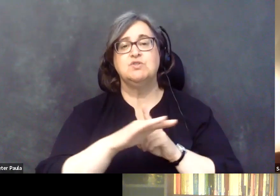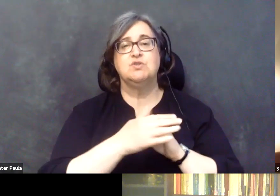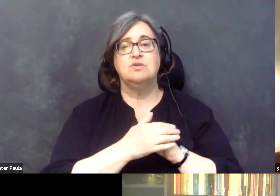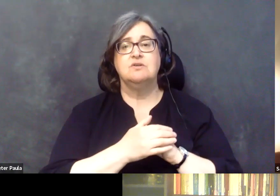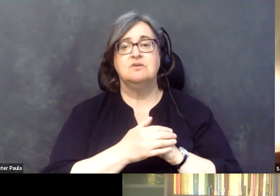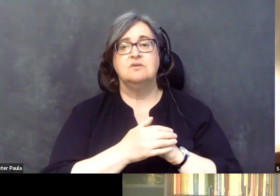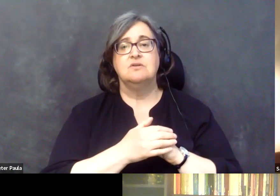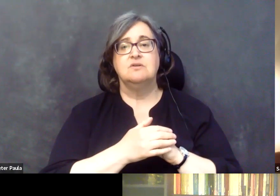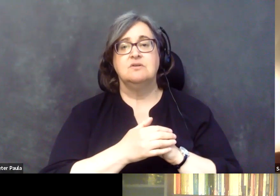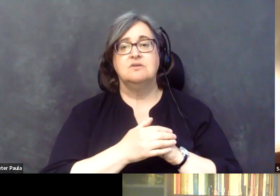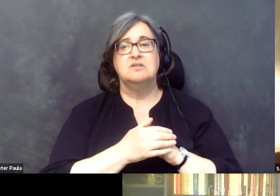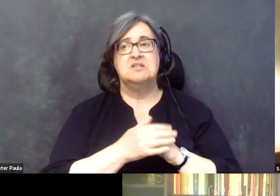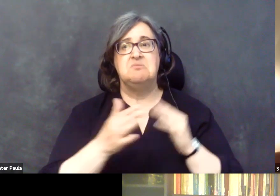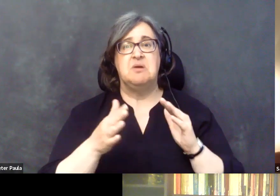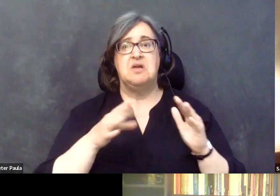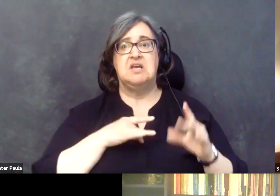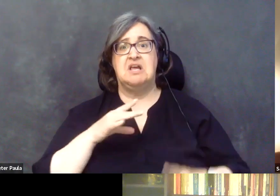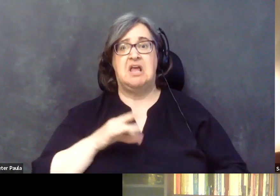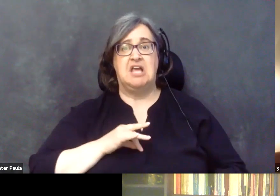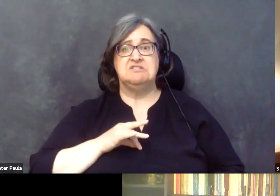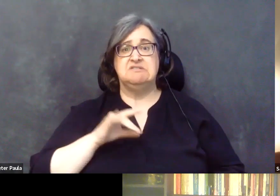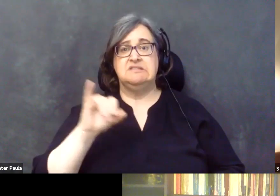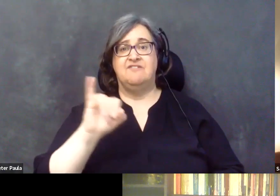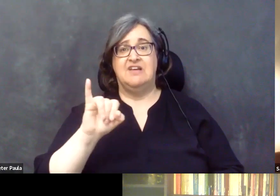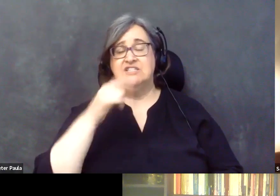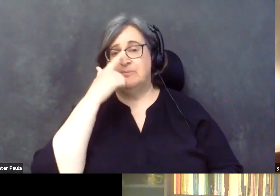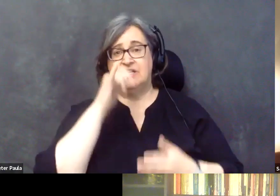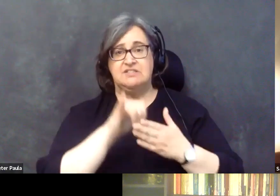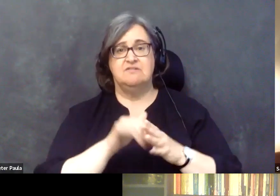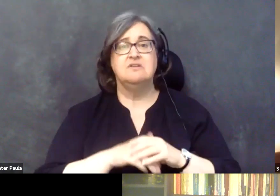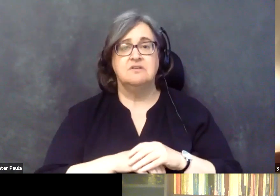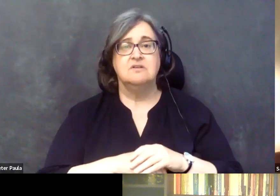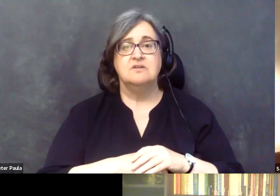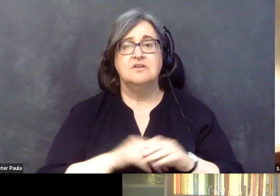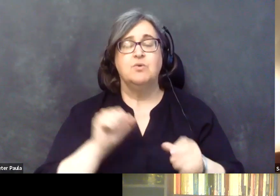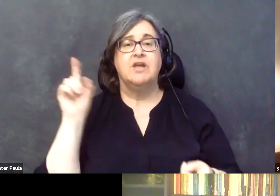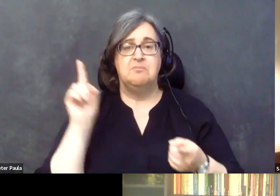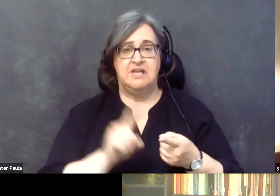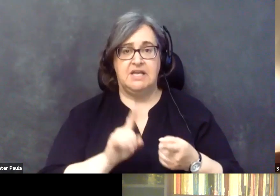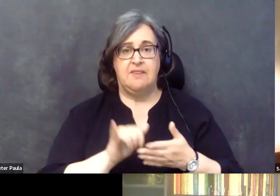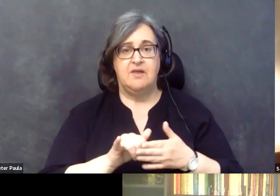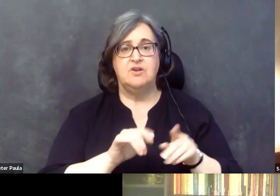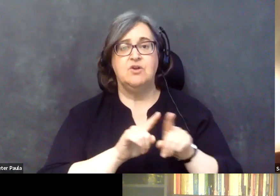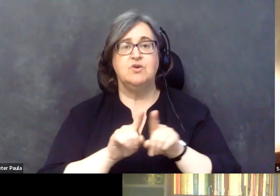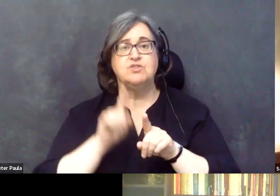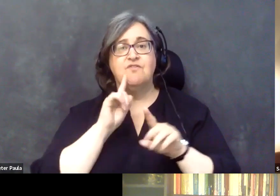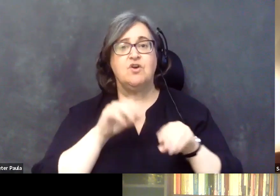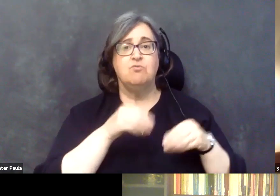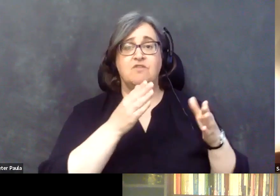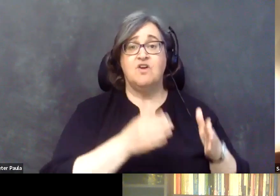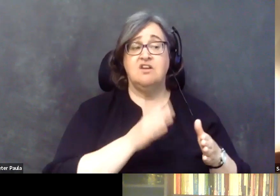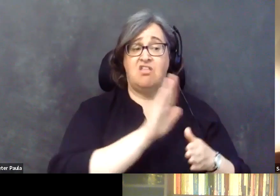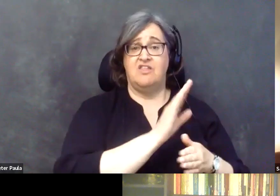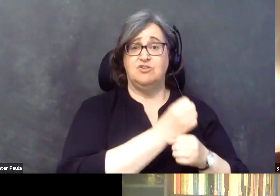chances of catching an infection because of that. So all those can be mitigated. It's also for provider safety,